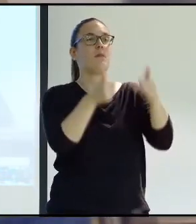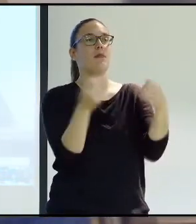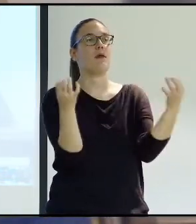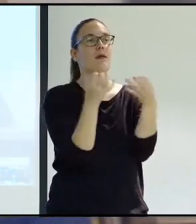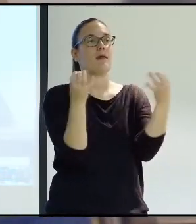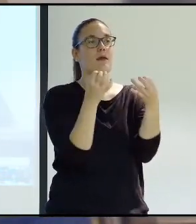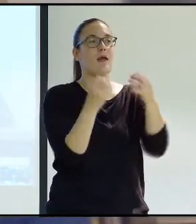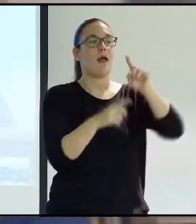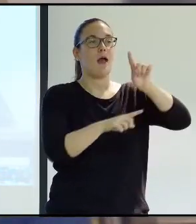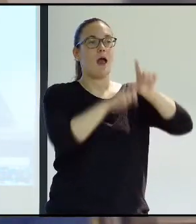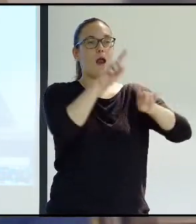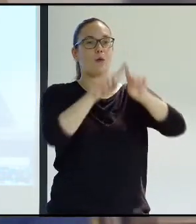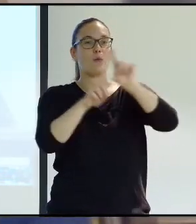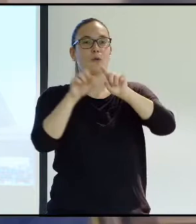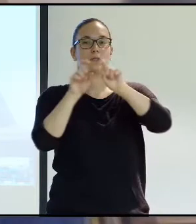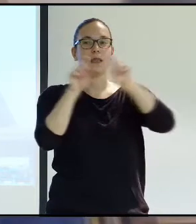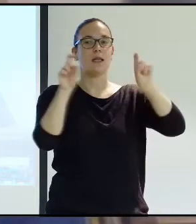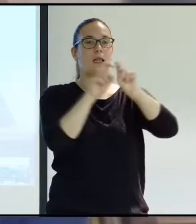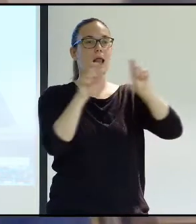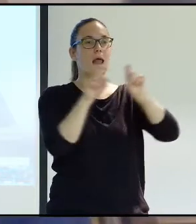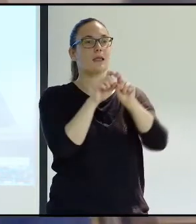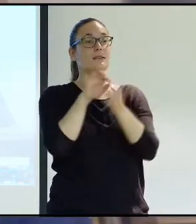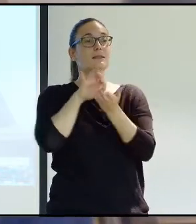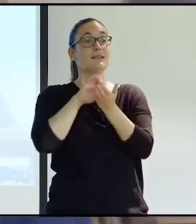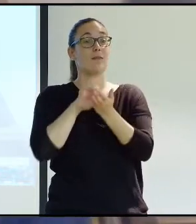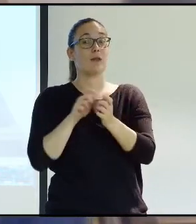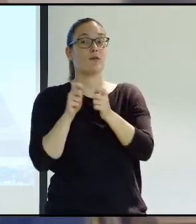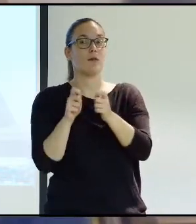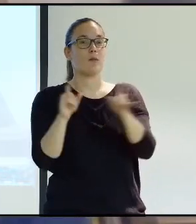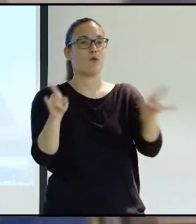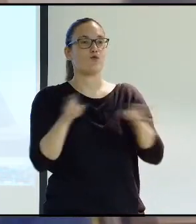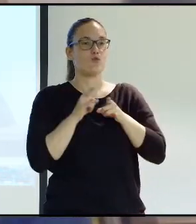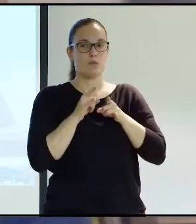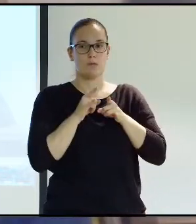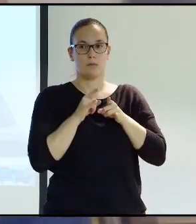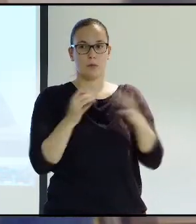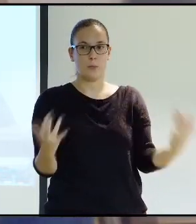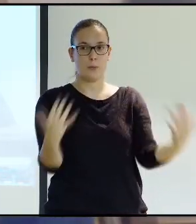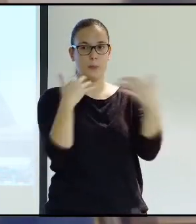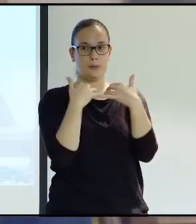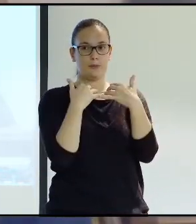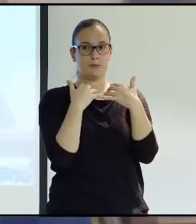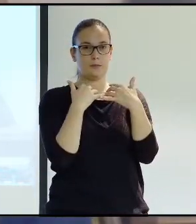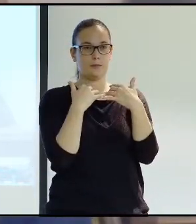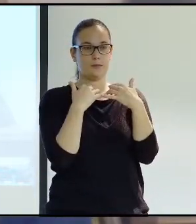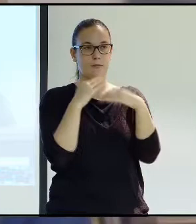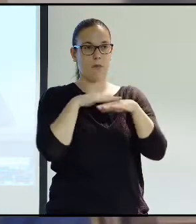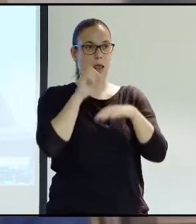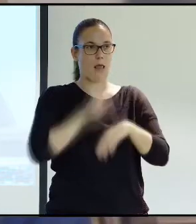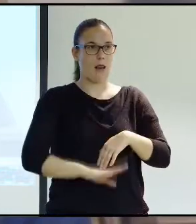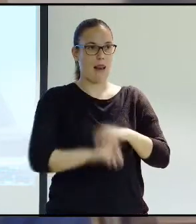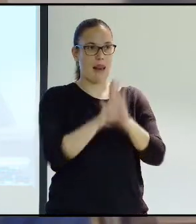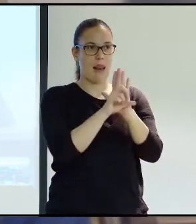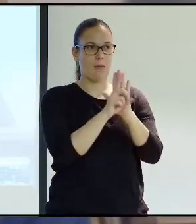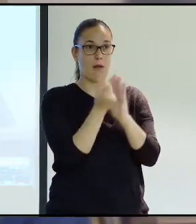it viable and attract all of those players who were going to be providing services in the sector.